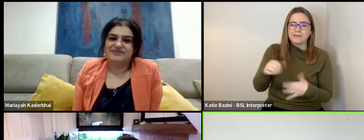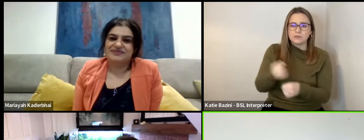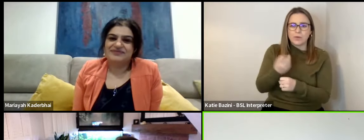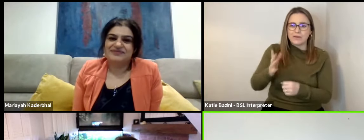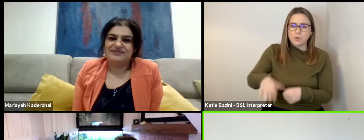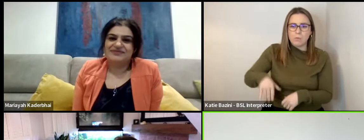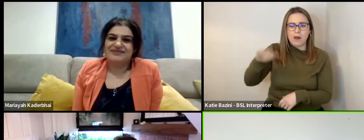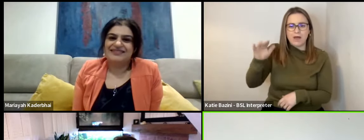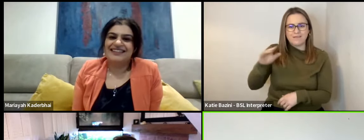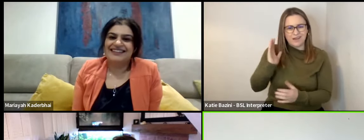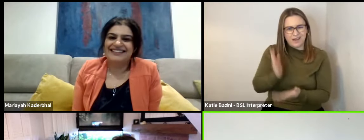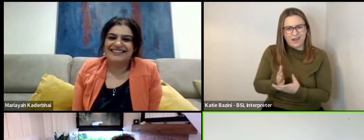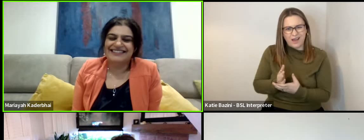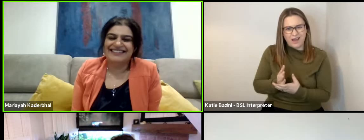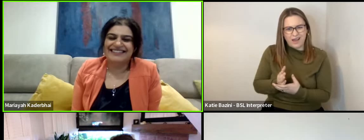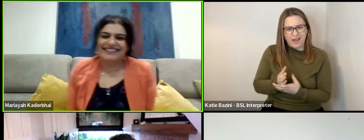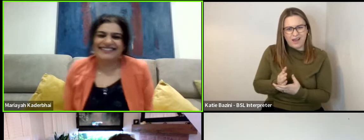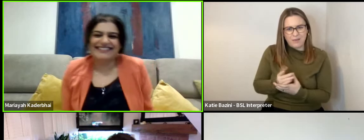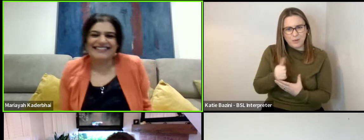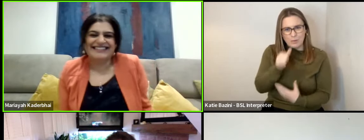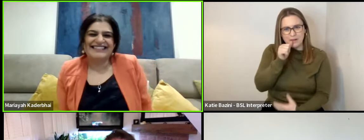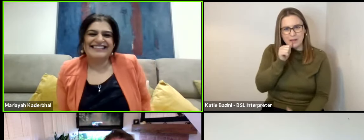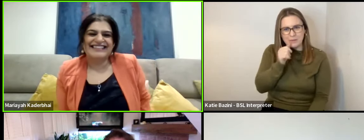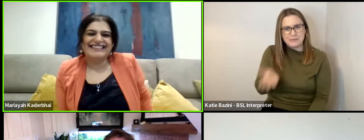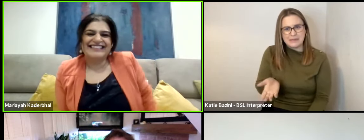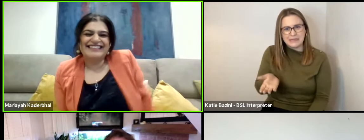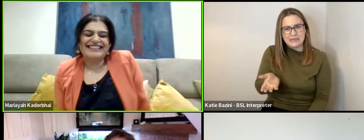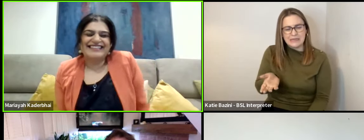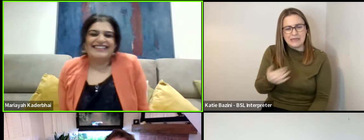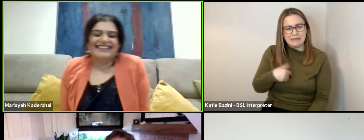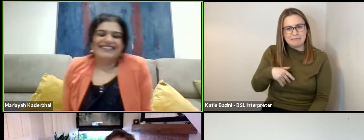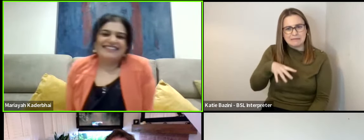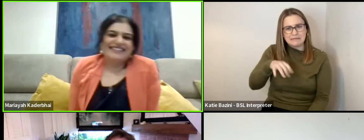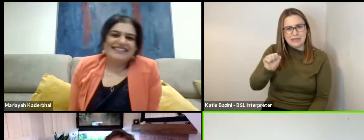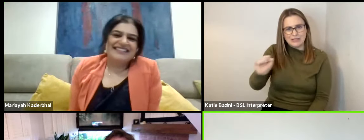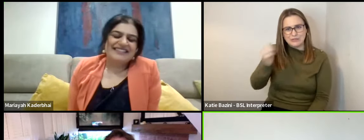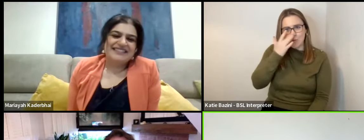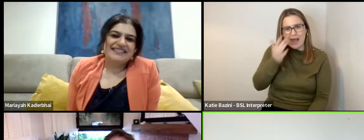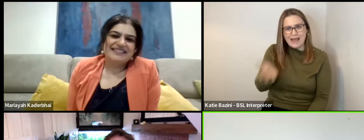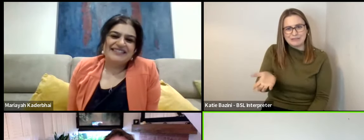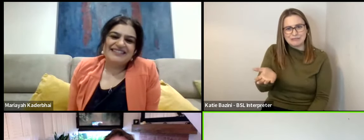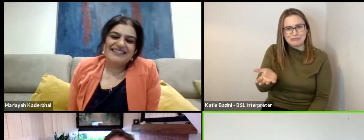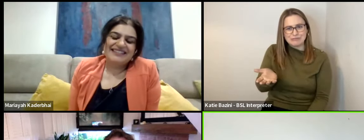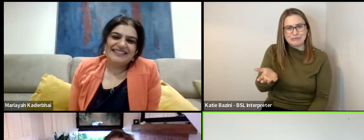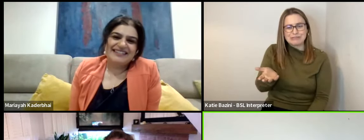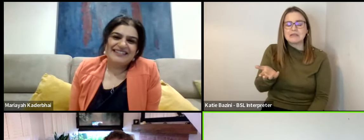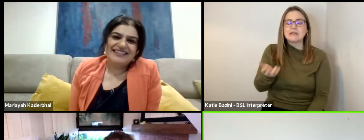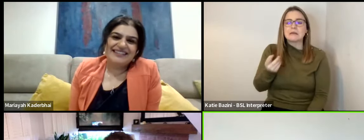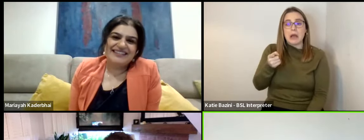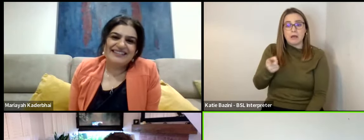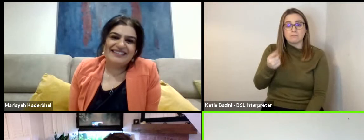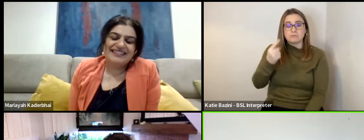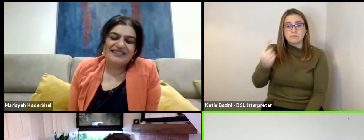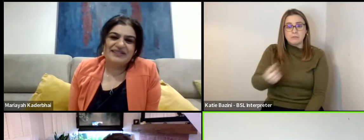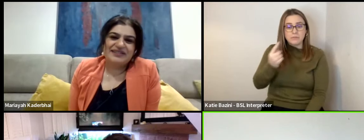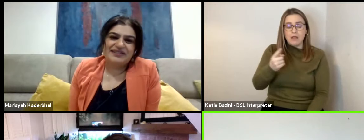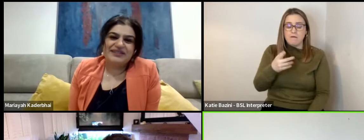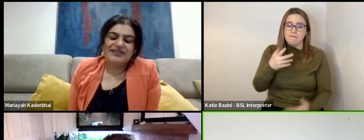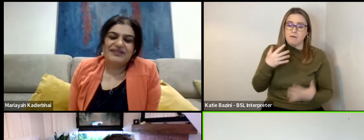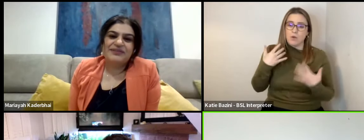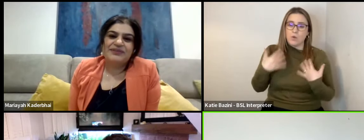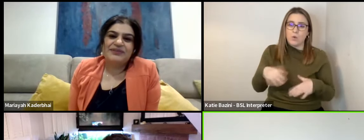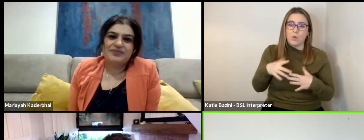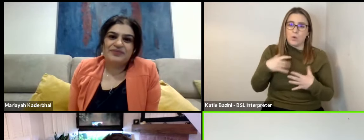my life and you think, God, you're a baby. When I started, at his age, you know, but he is an extraordinary